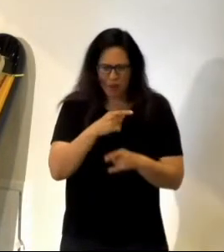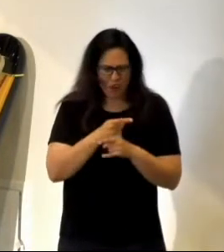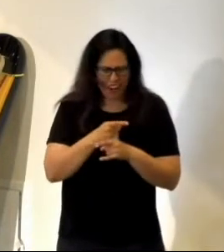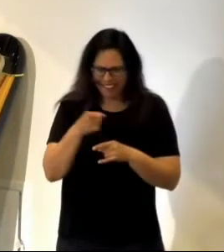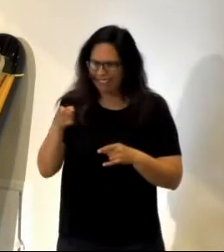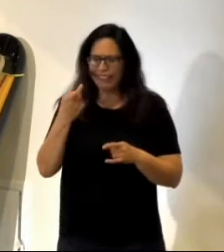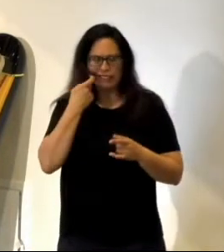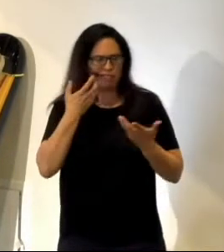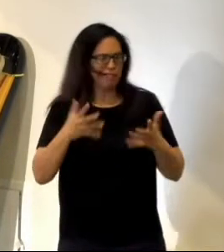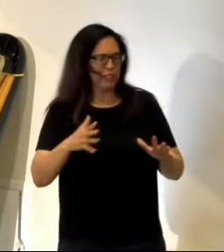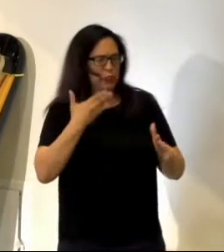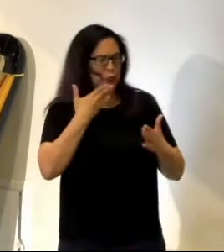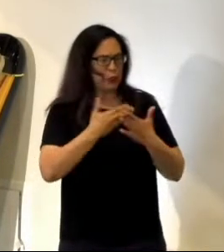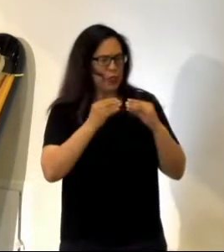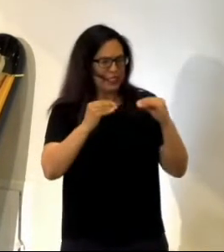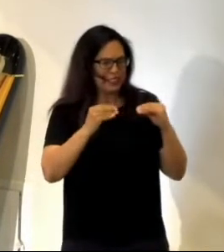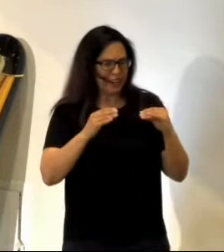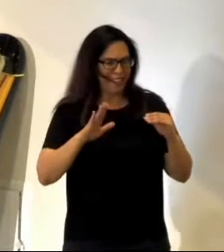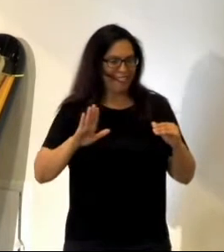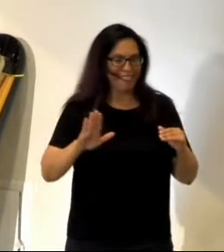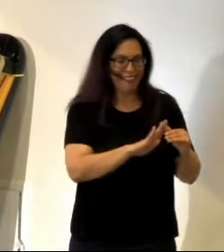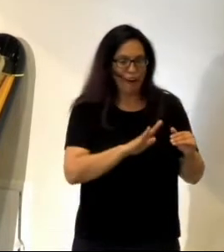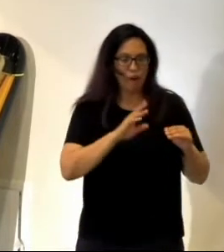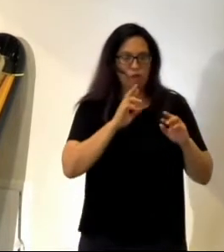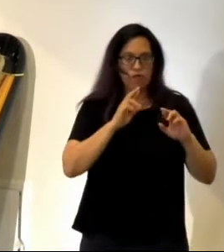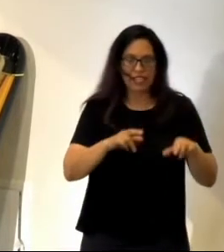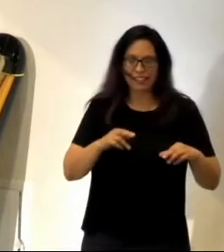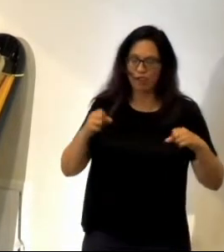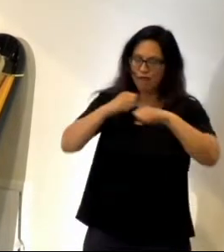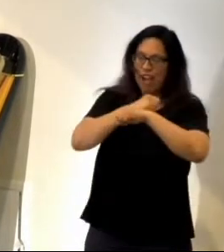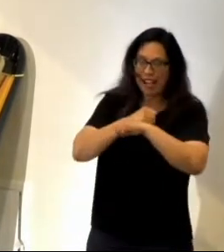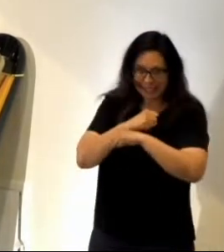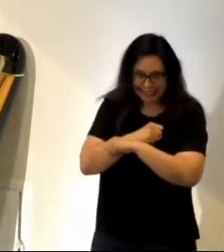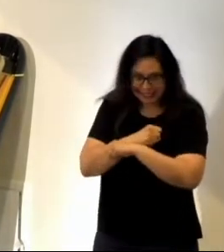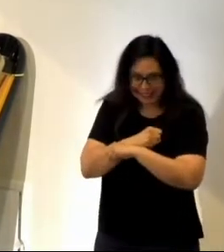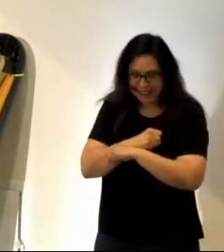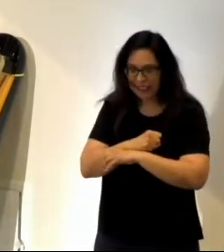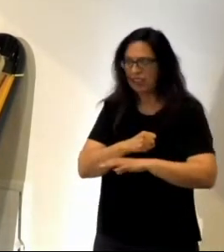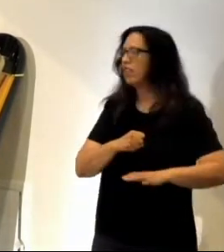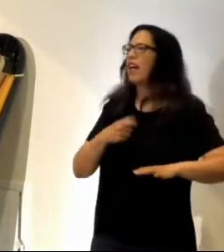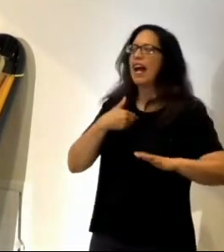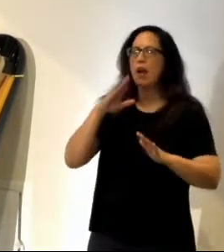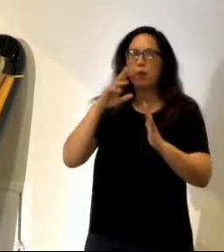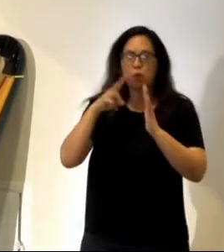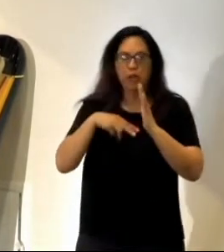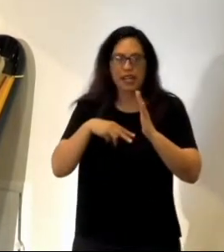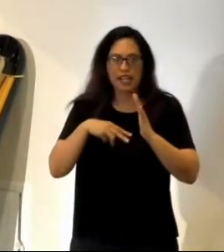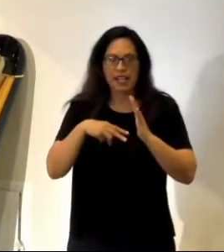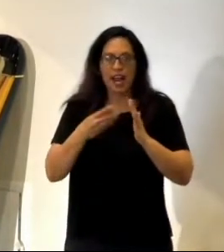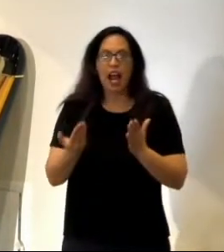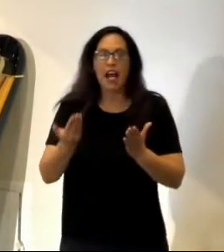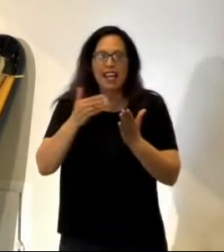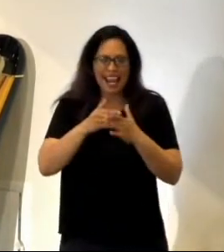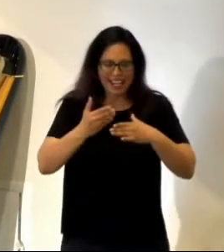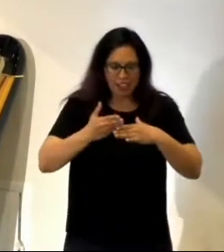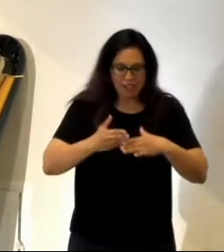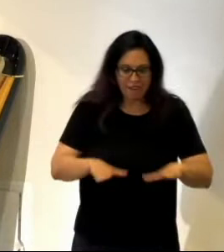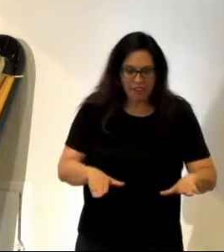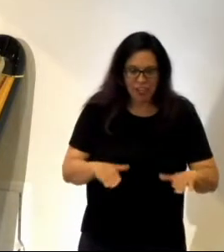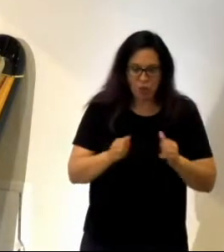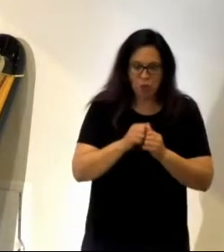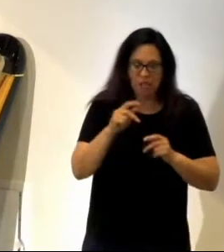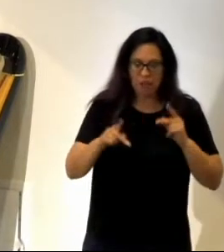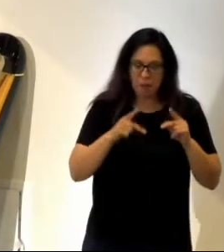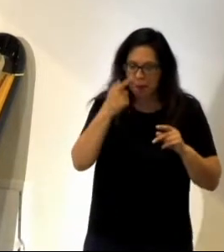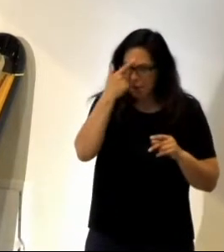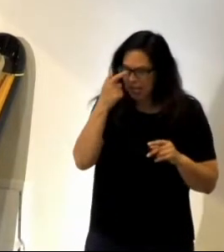teaching, and their only reaction is to fight. Okay, I'm going to read what it says. says, there was again a division amongst the people because